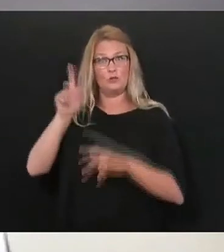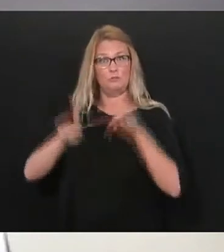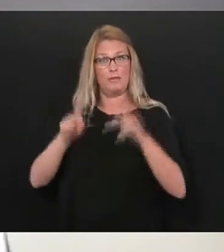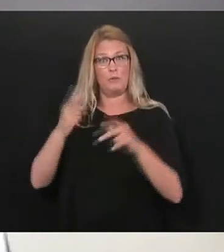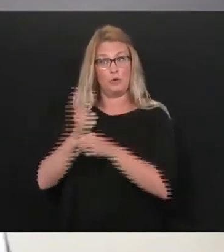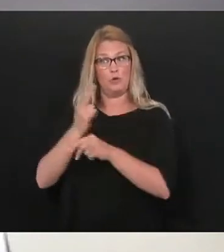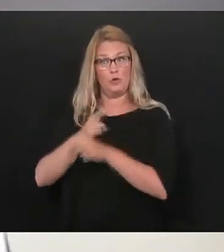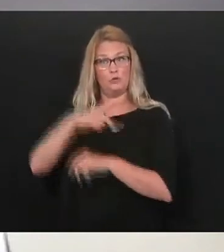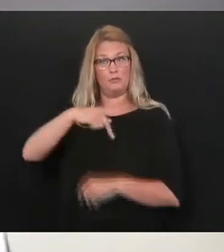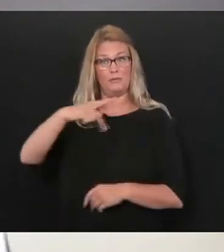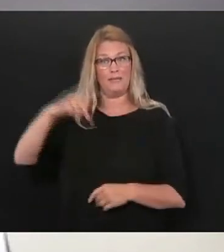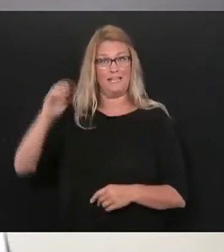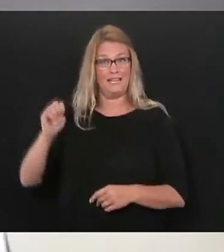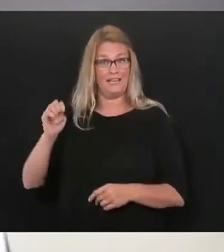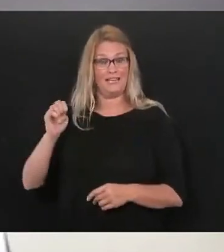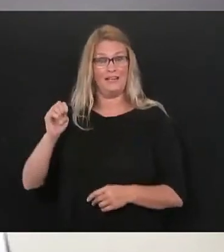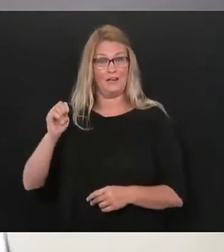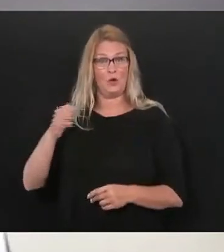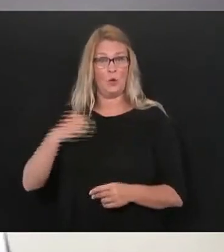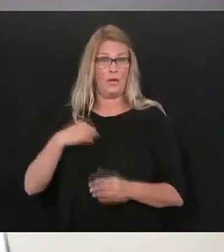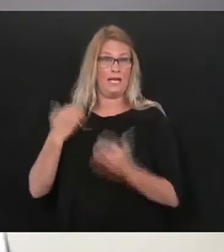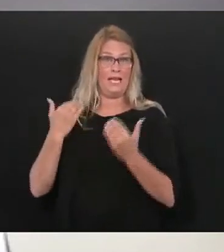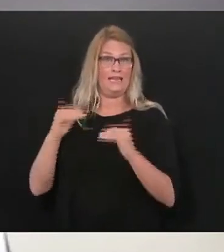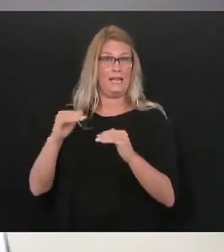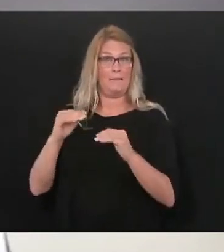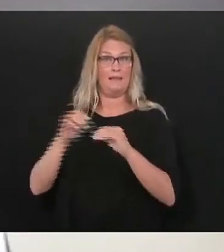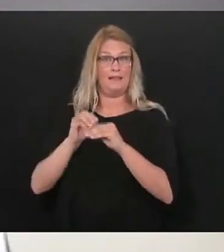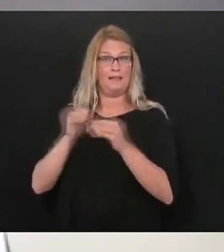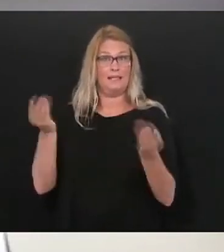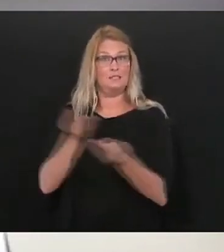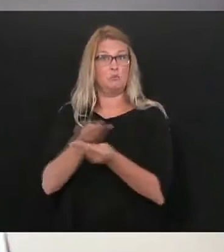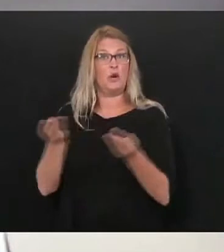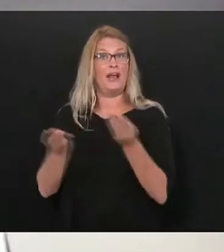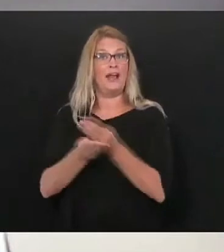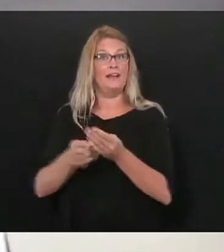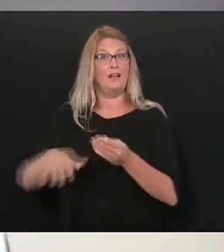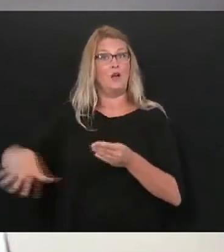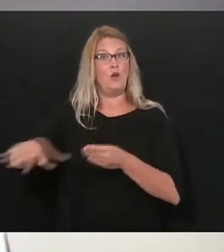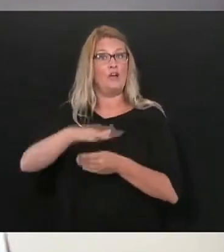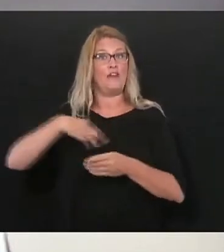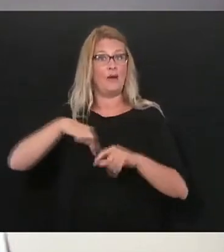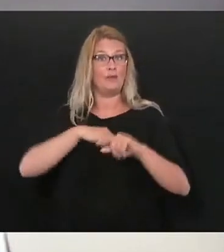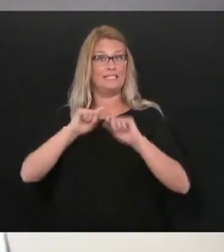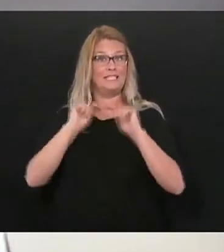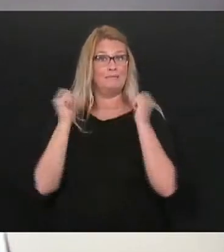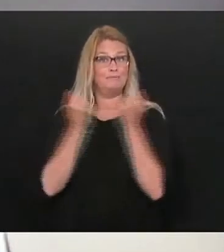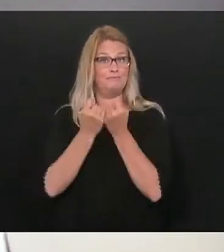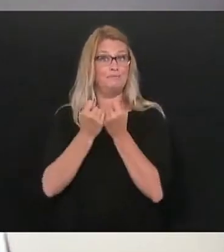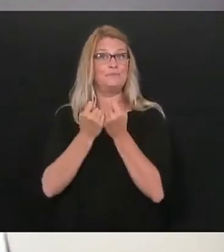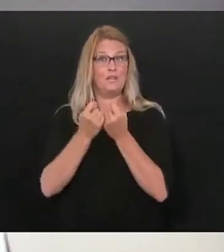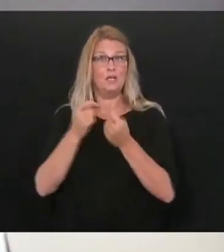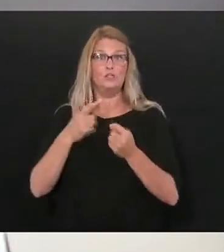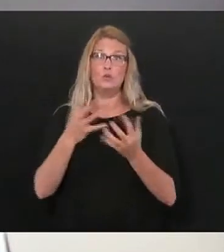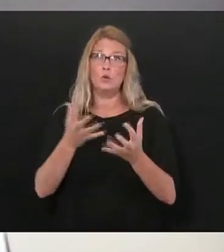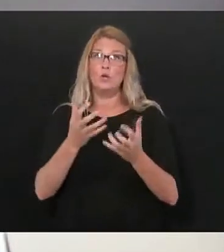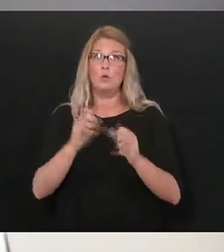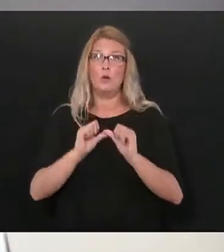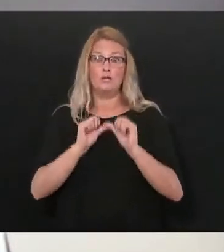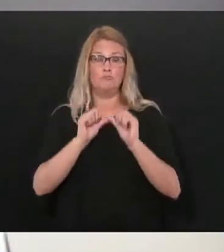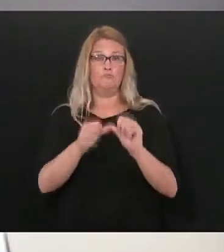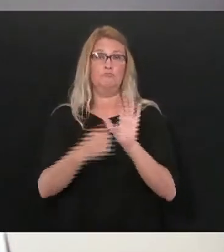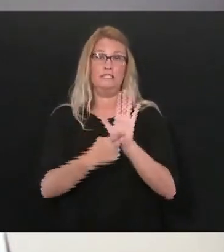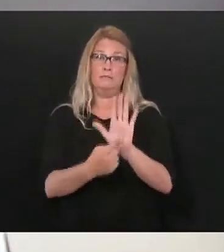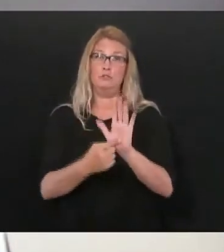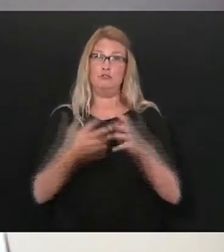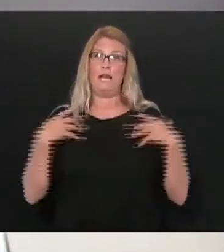appropriately that we limit the spread within our force and we must maintain a healthy West Virginia National Guard going